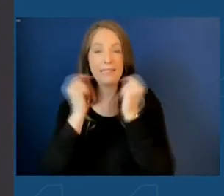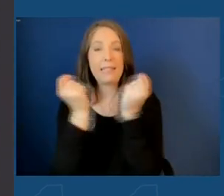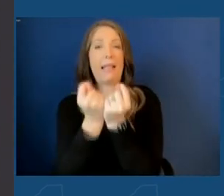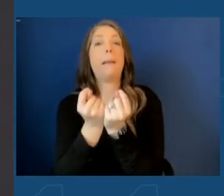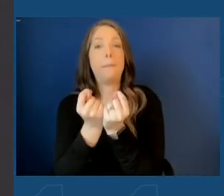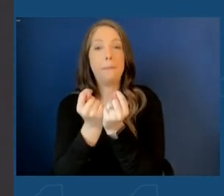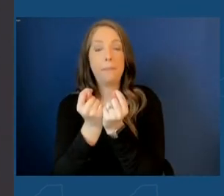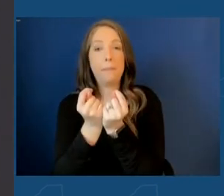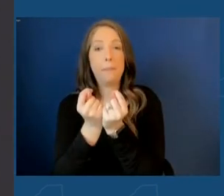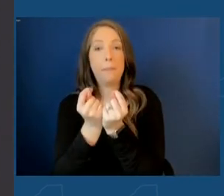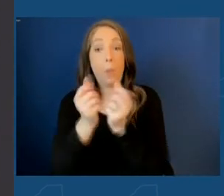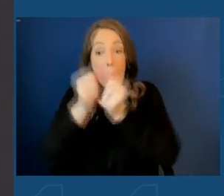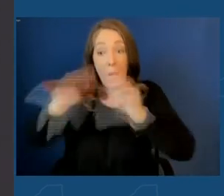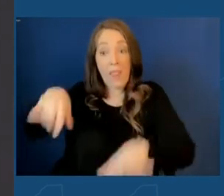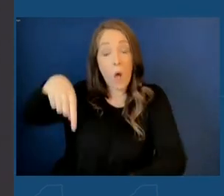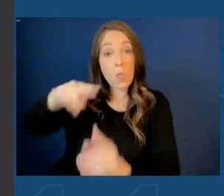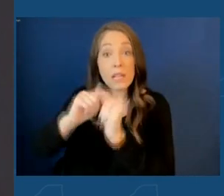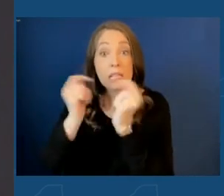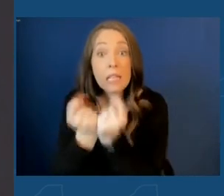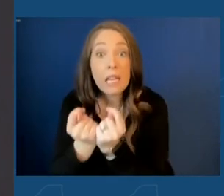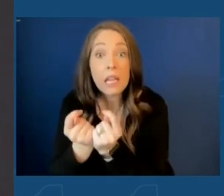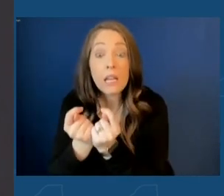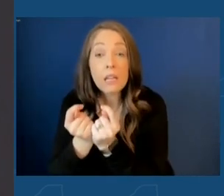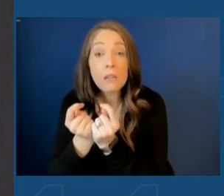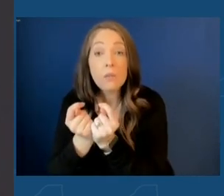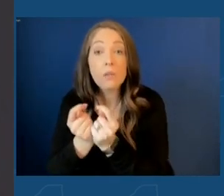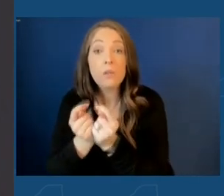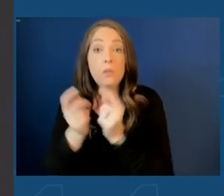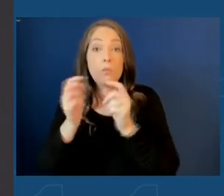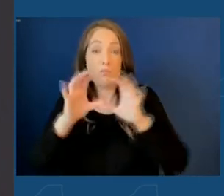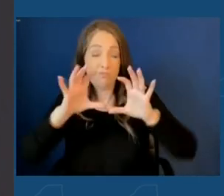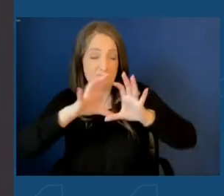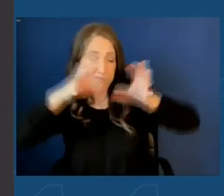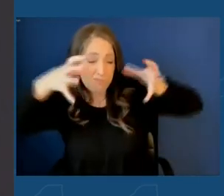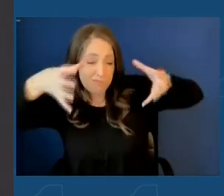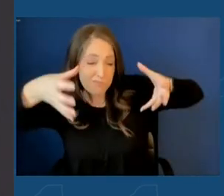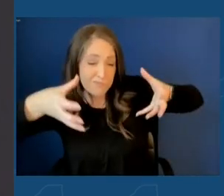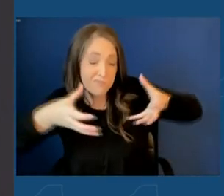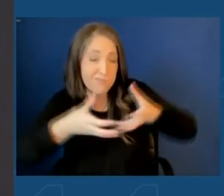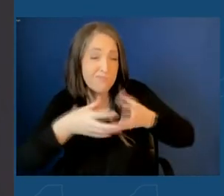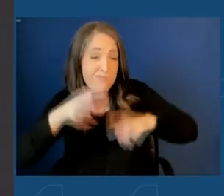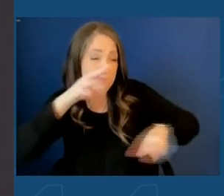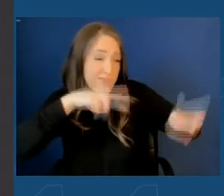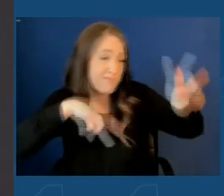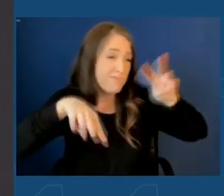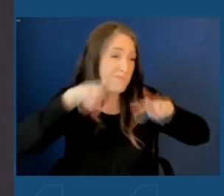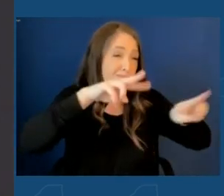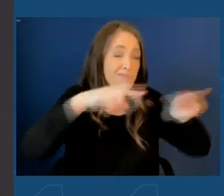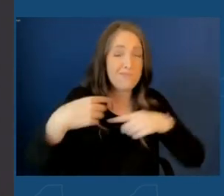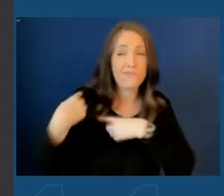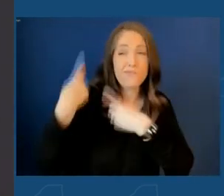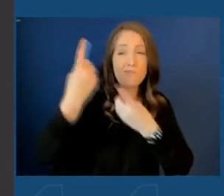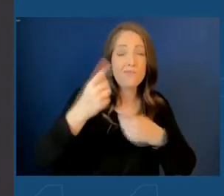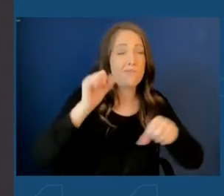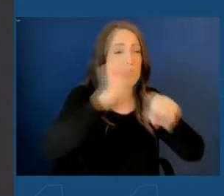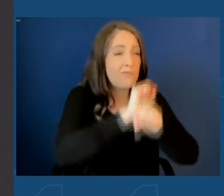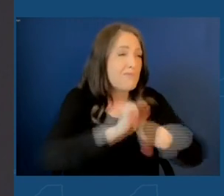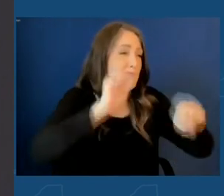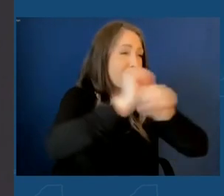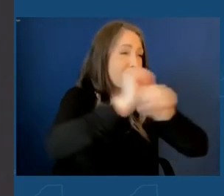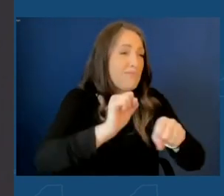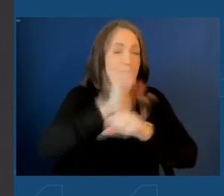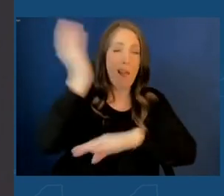And without this team, looking around across the country over many months, working 24